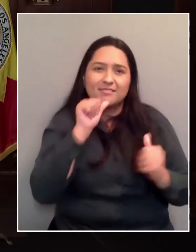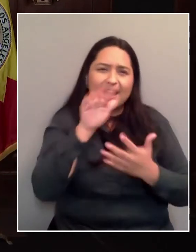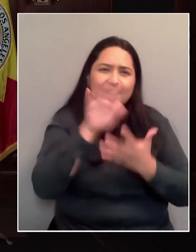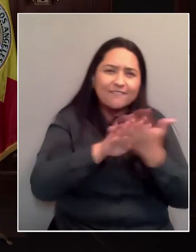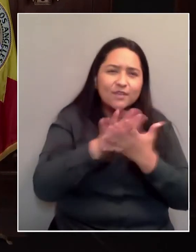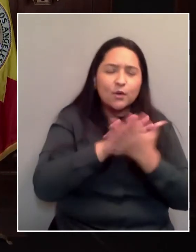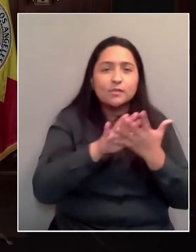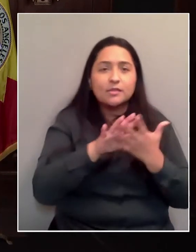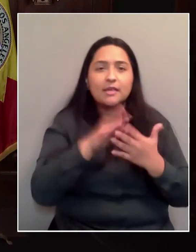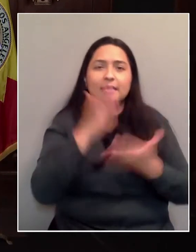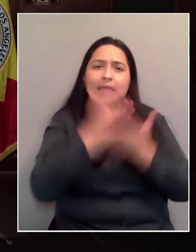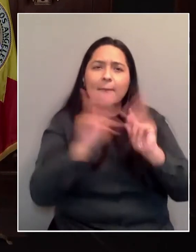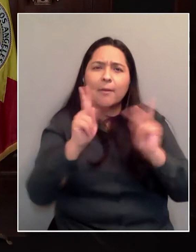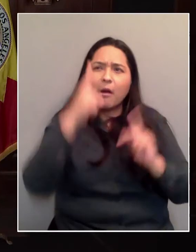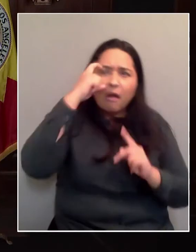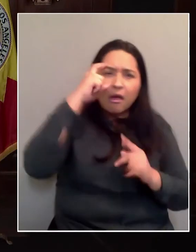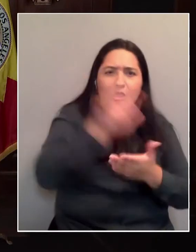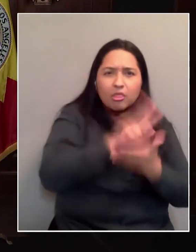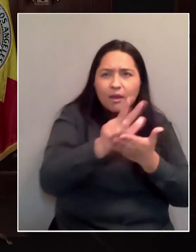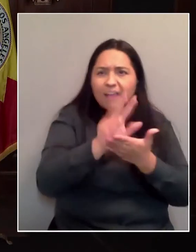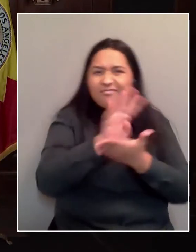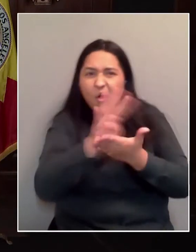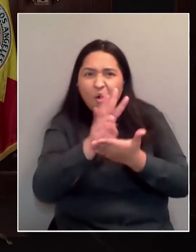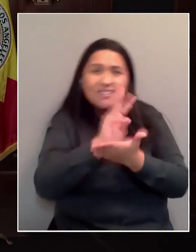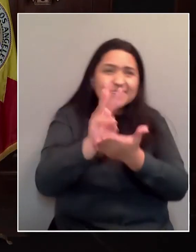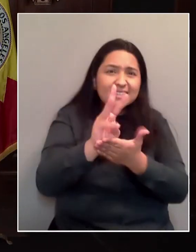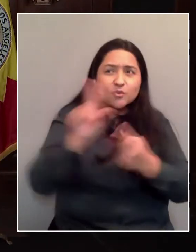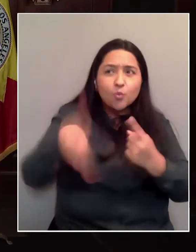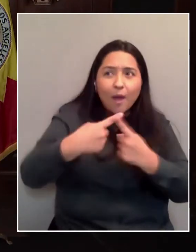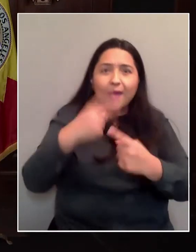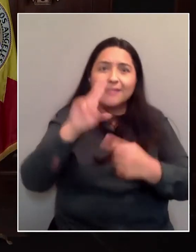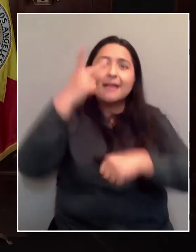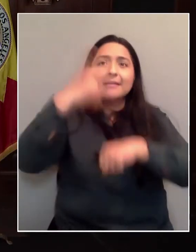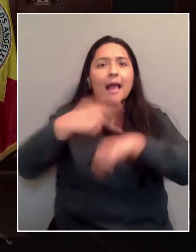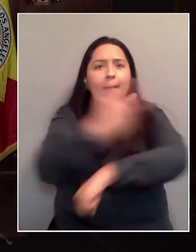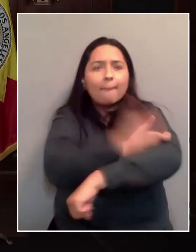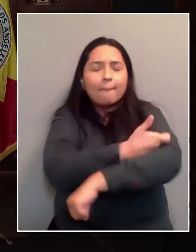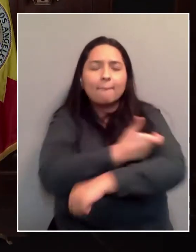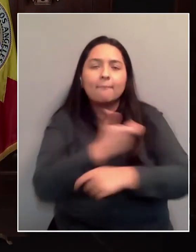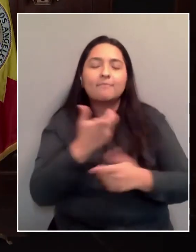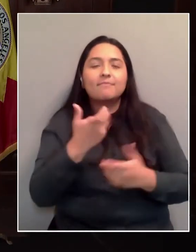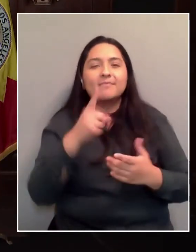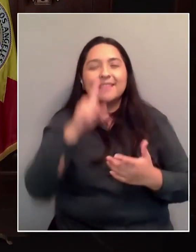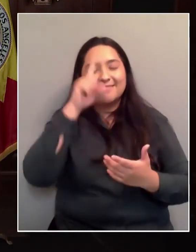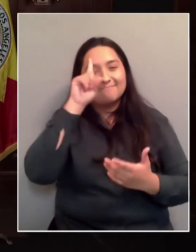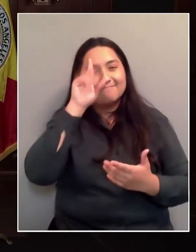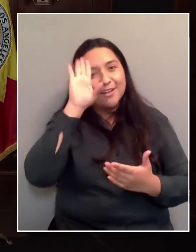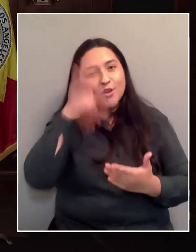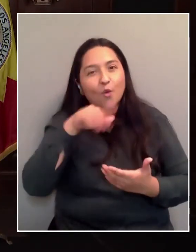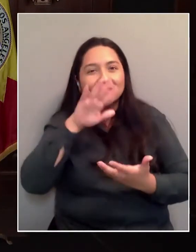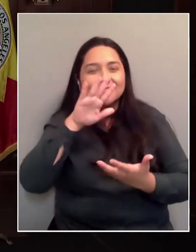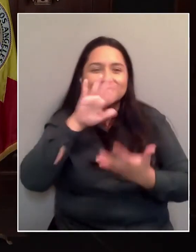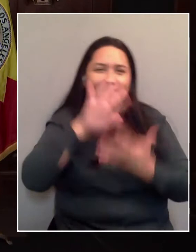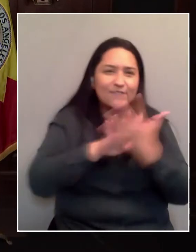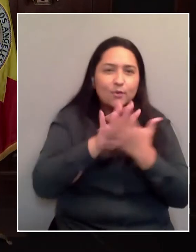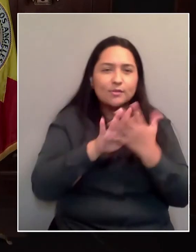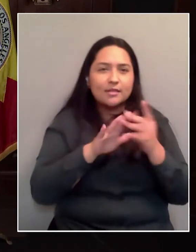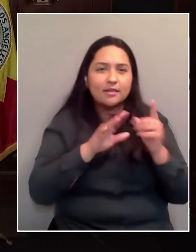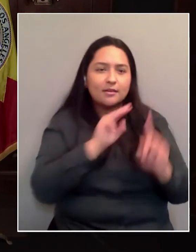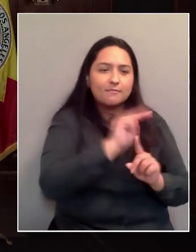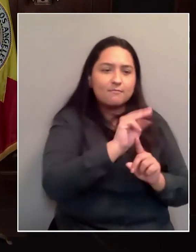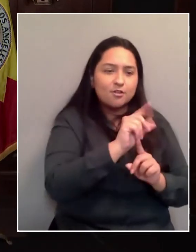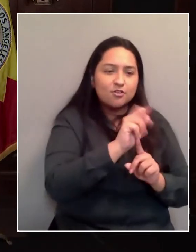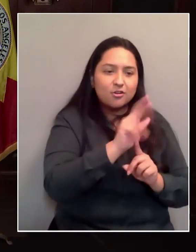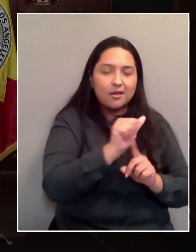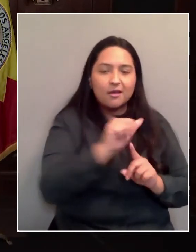Is it six weeks? It's already confusing enough that a Pfizer second dose is supposed to be three weeks later. A Moderna one is supposed to be four weeks. If that gets extended out.